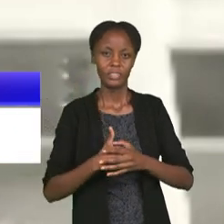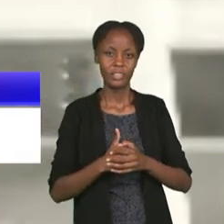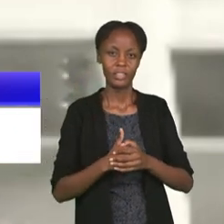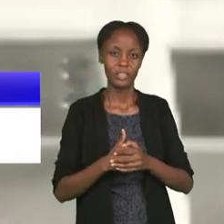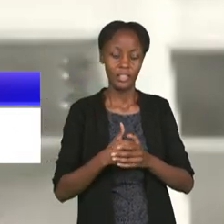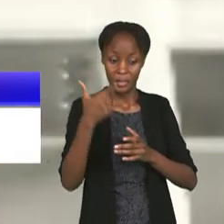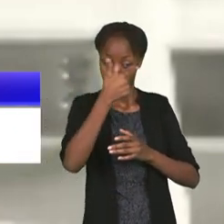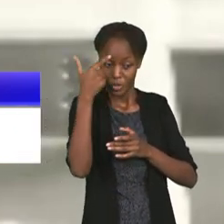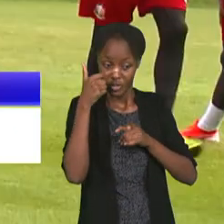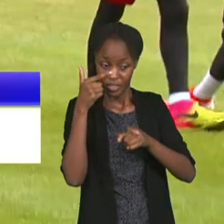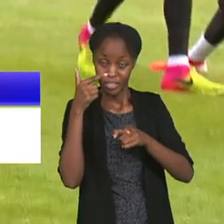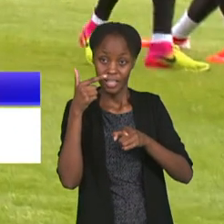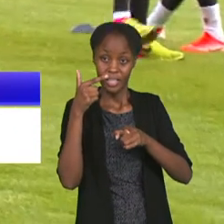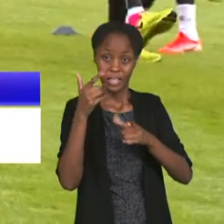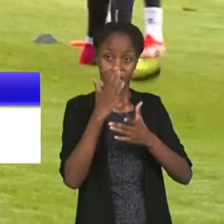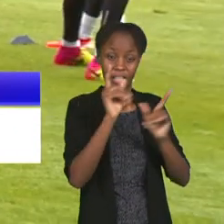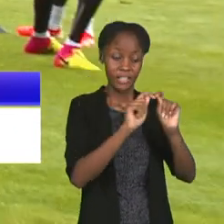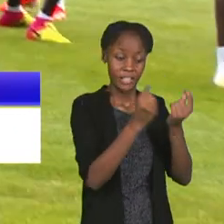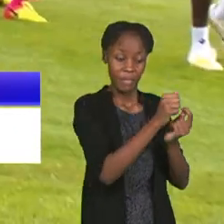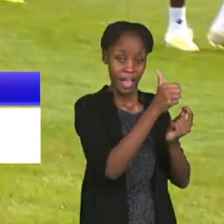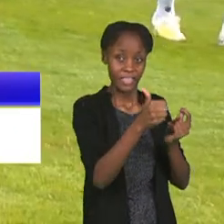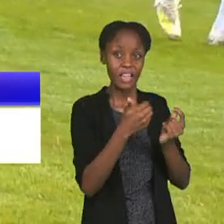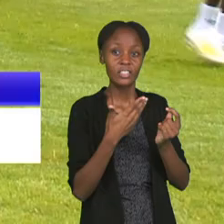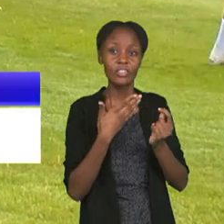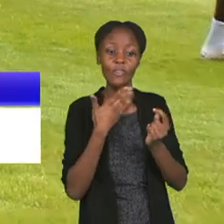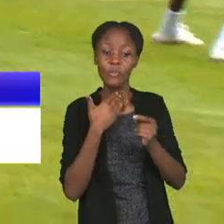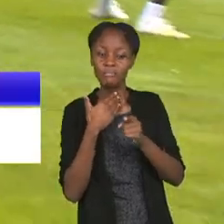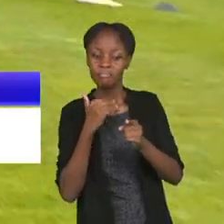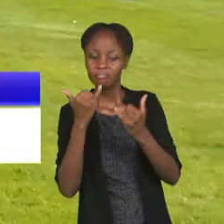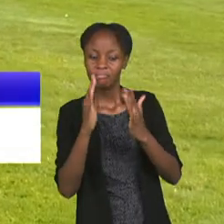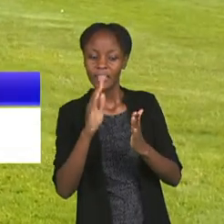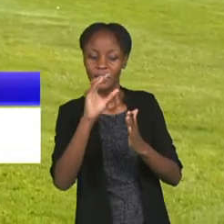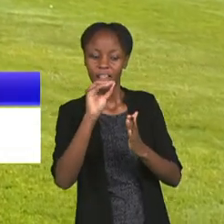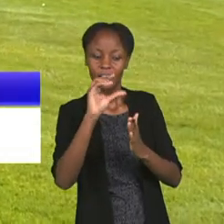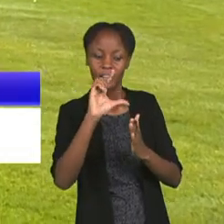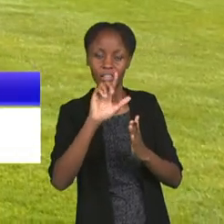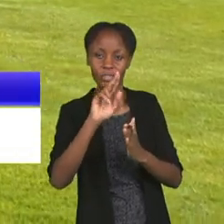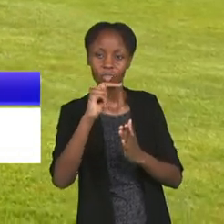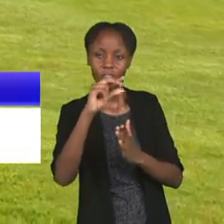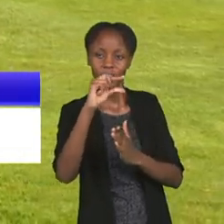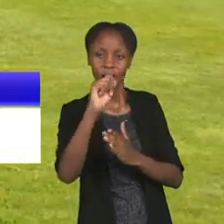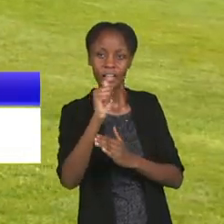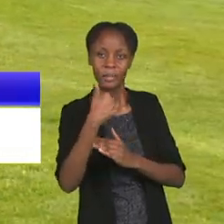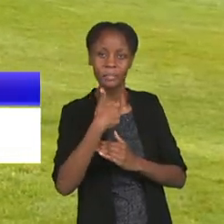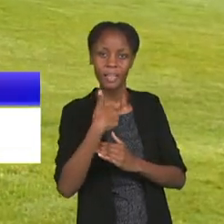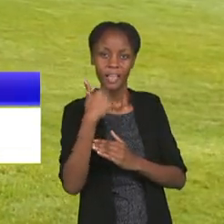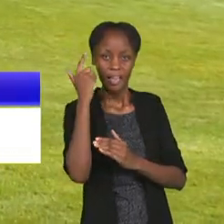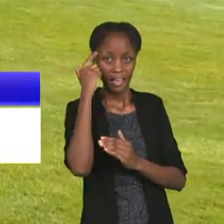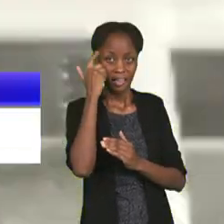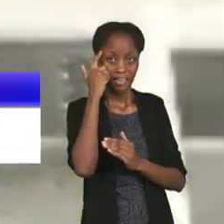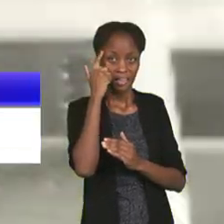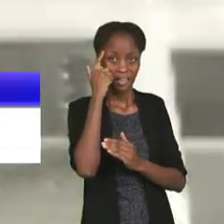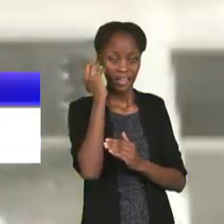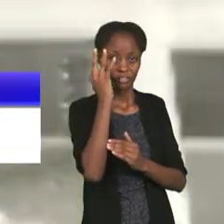Because some teams are interested by his quality and I think the future is for